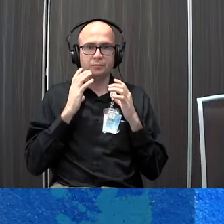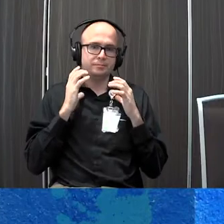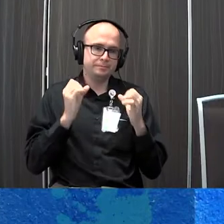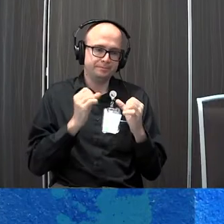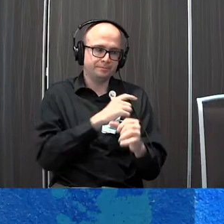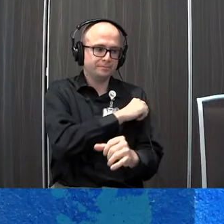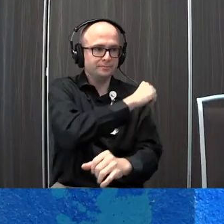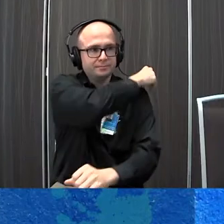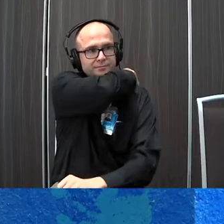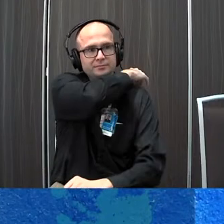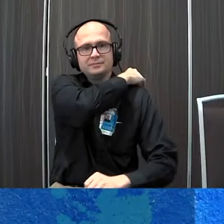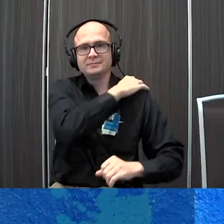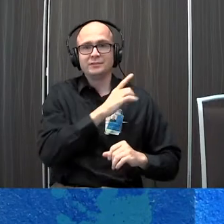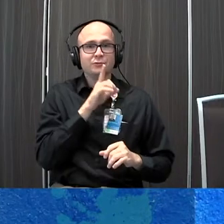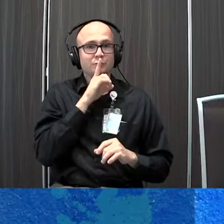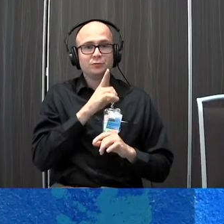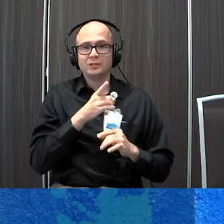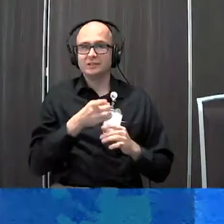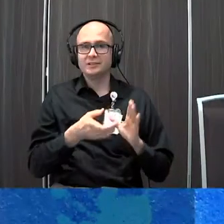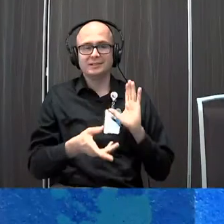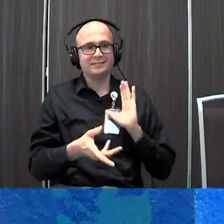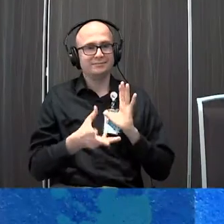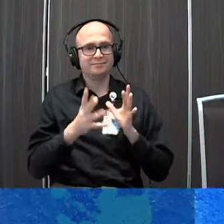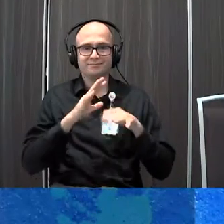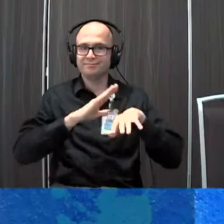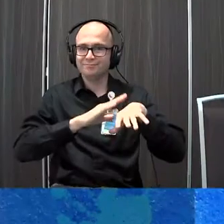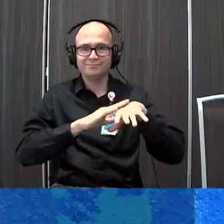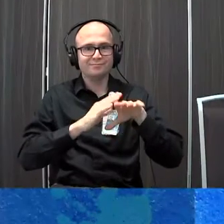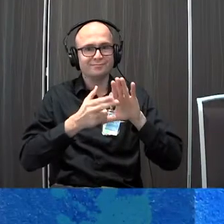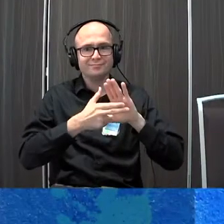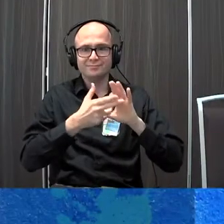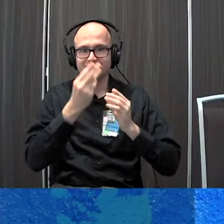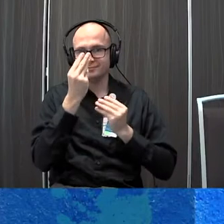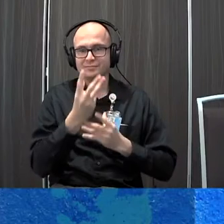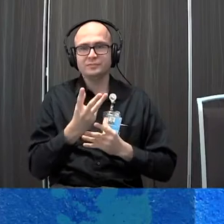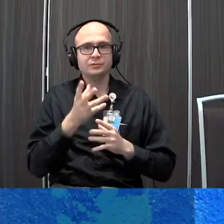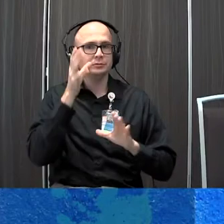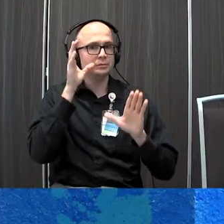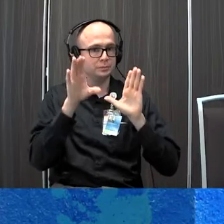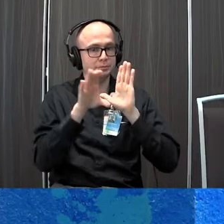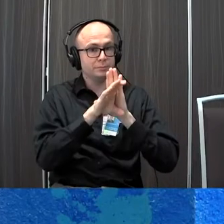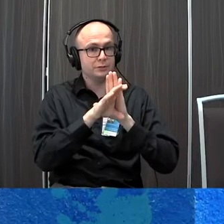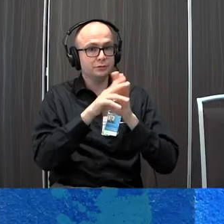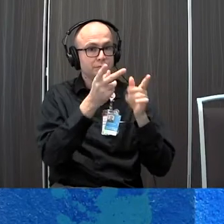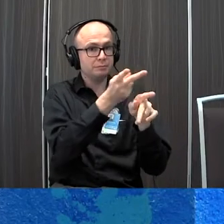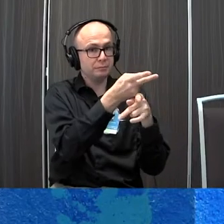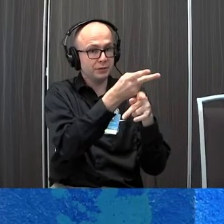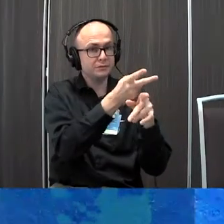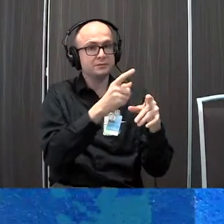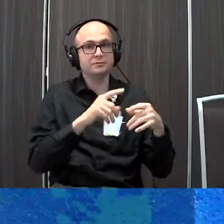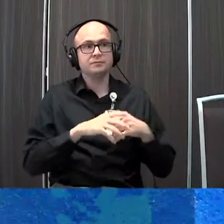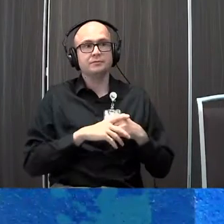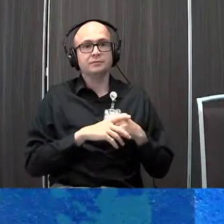we really don't have any disclosures disclosures other than there are a couple pictures of product and